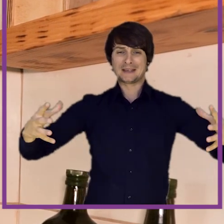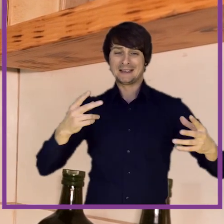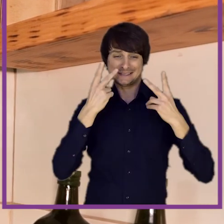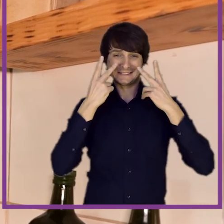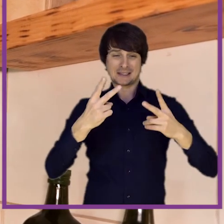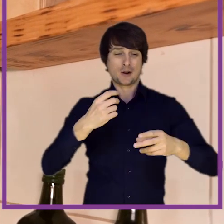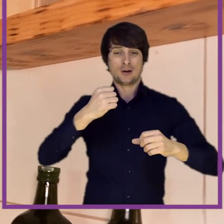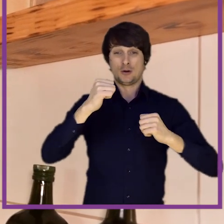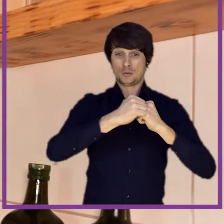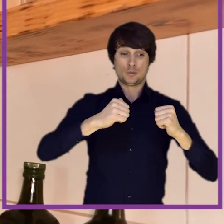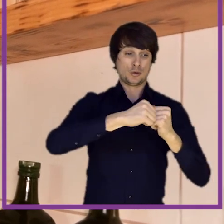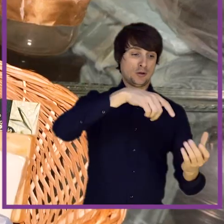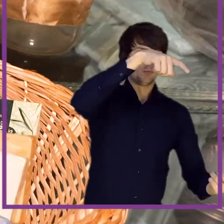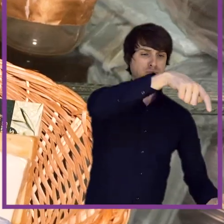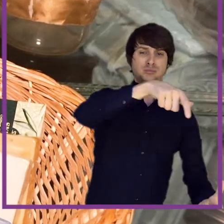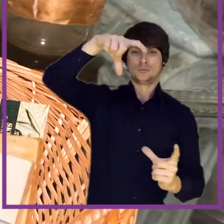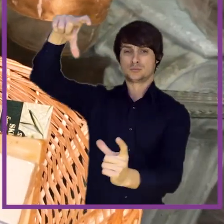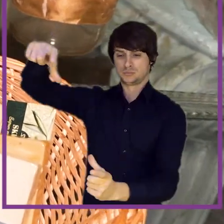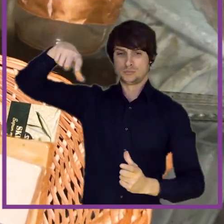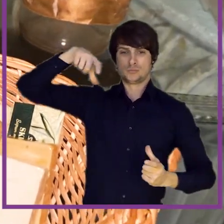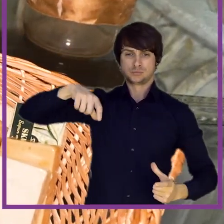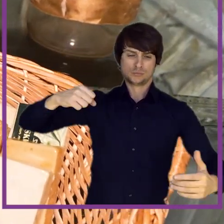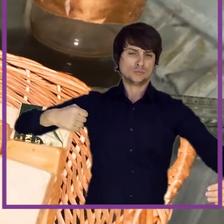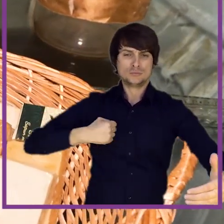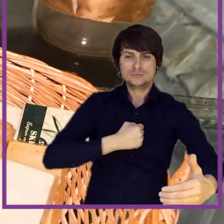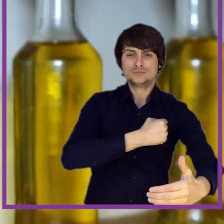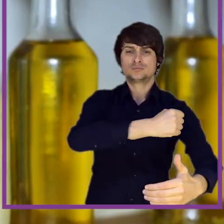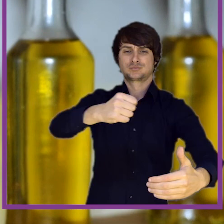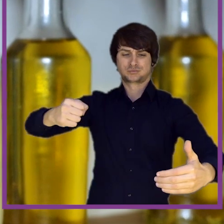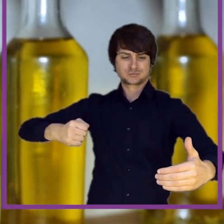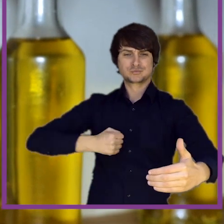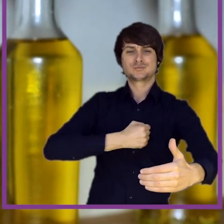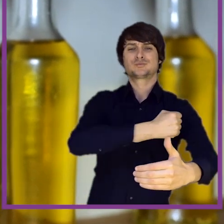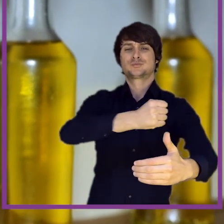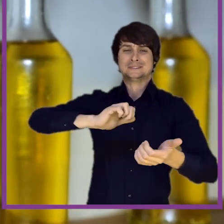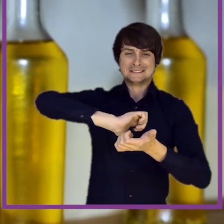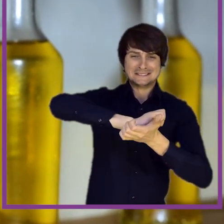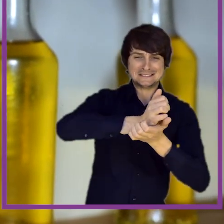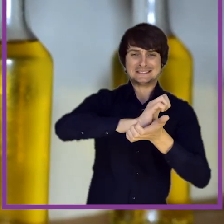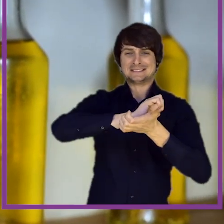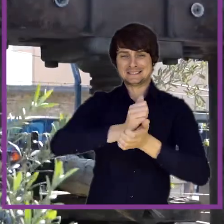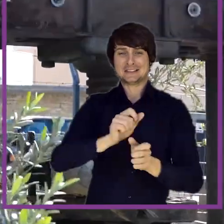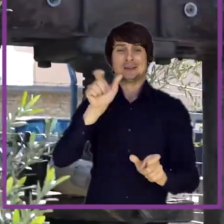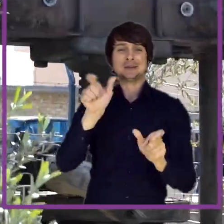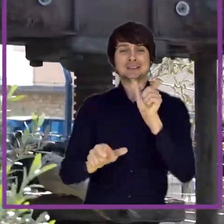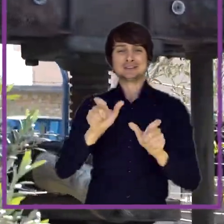creation of authentic everyday traditions, besides adding to the natural attractiveness.